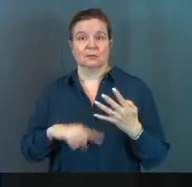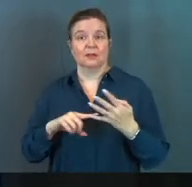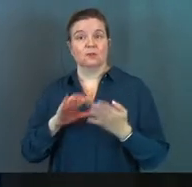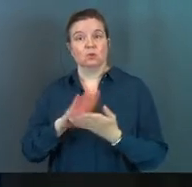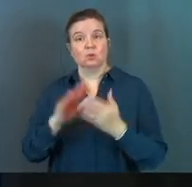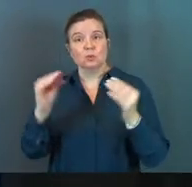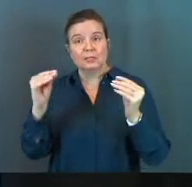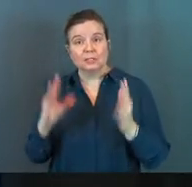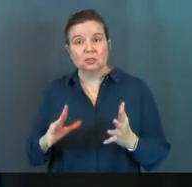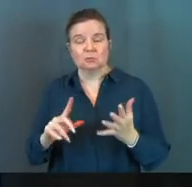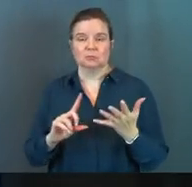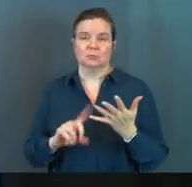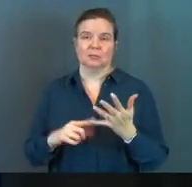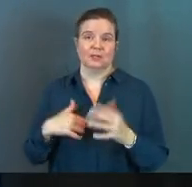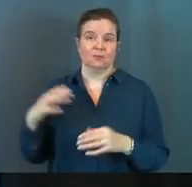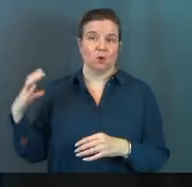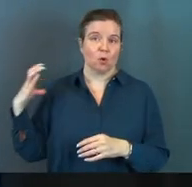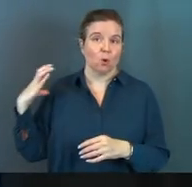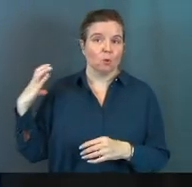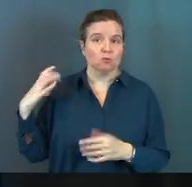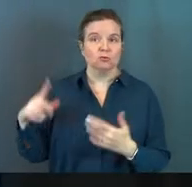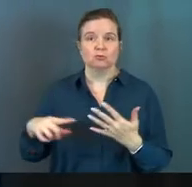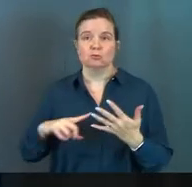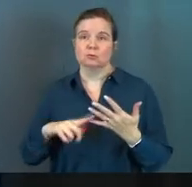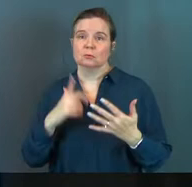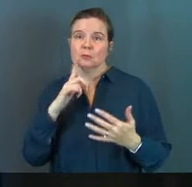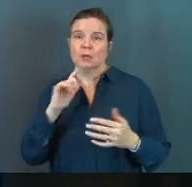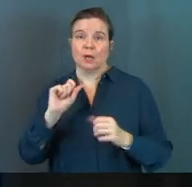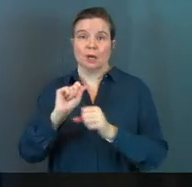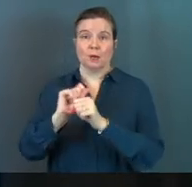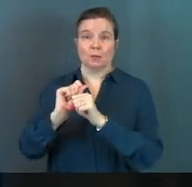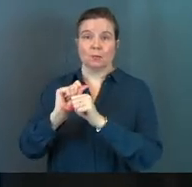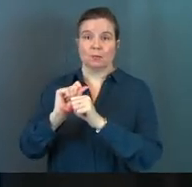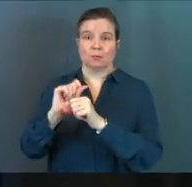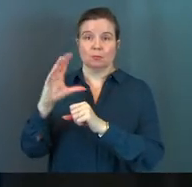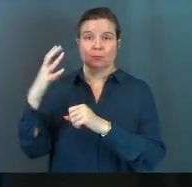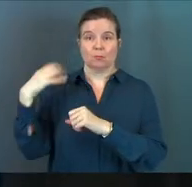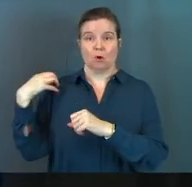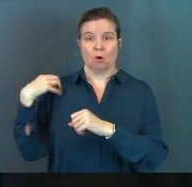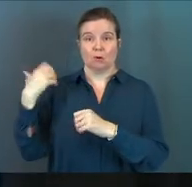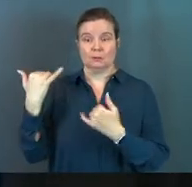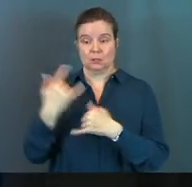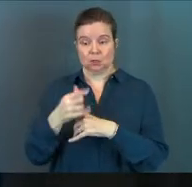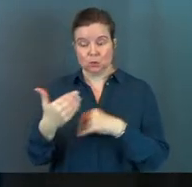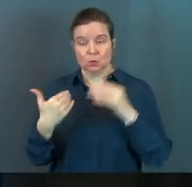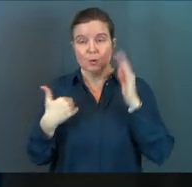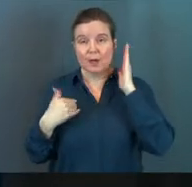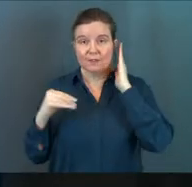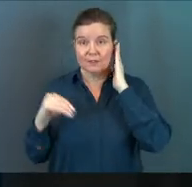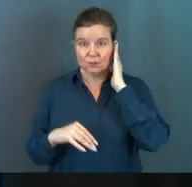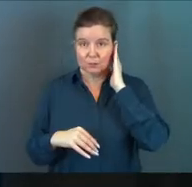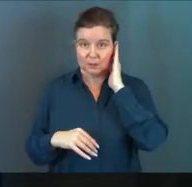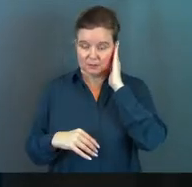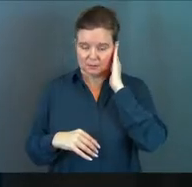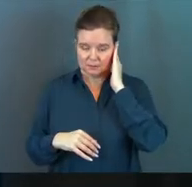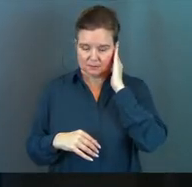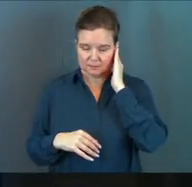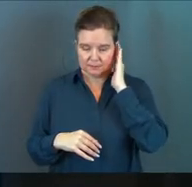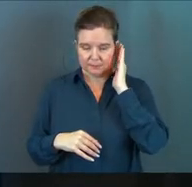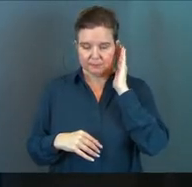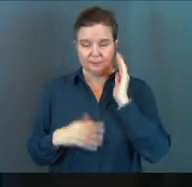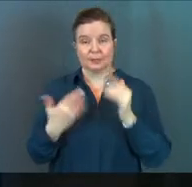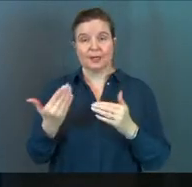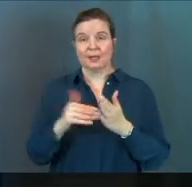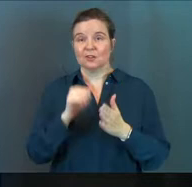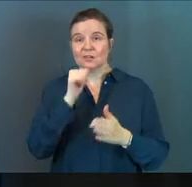school teacher, if you're a coach, if you're an employer today, you have influence. And